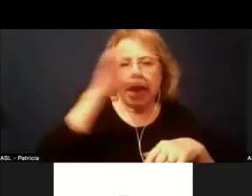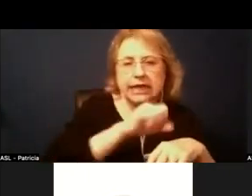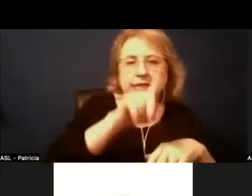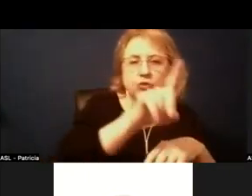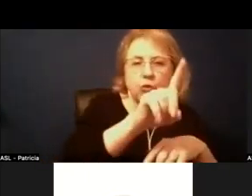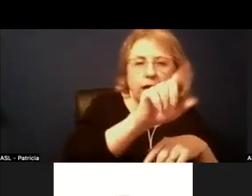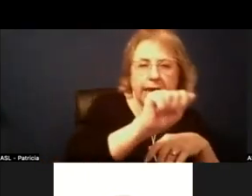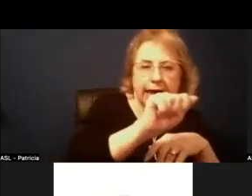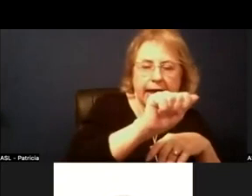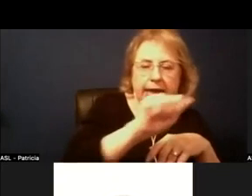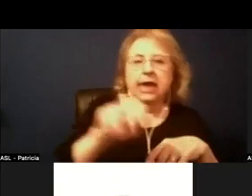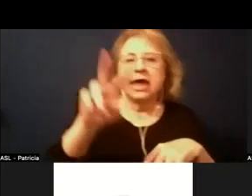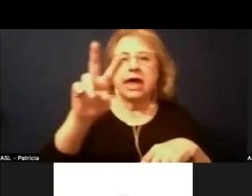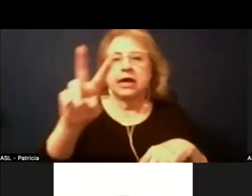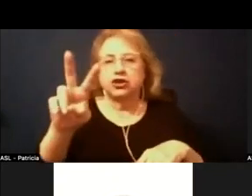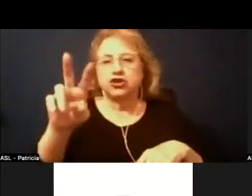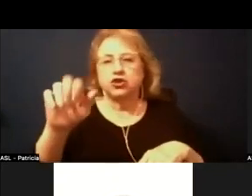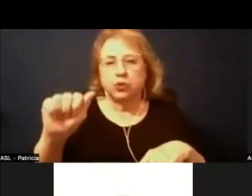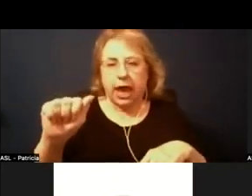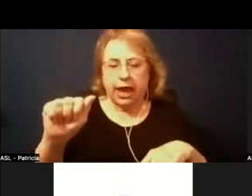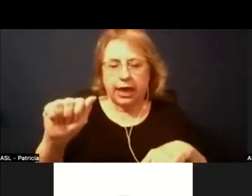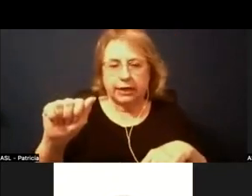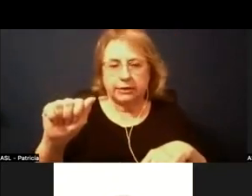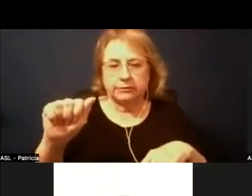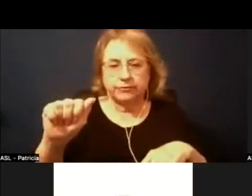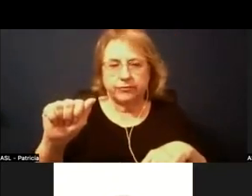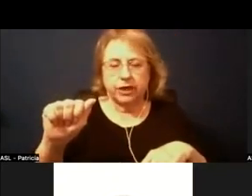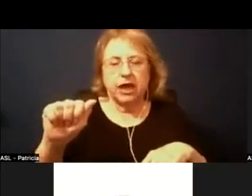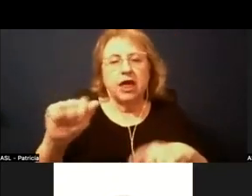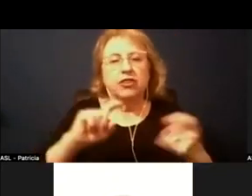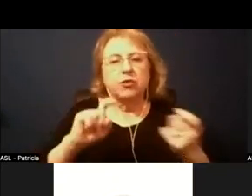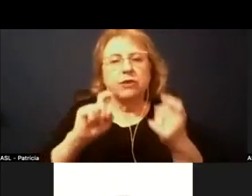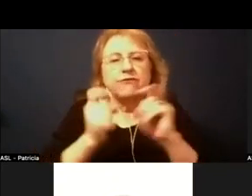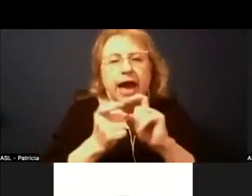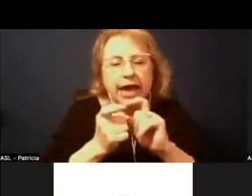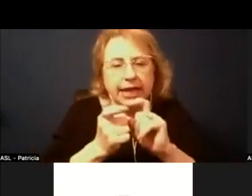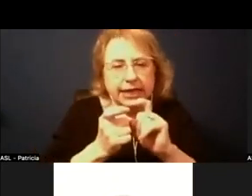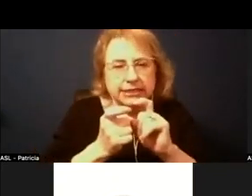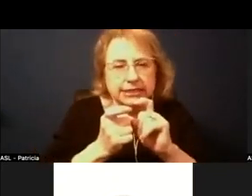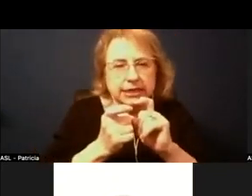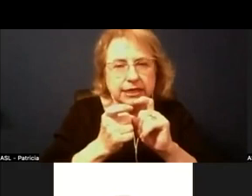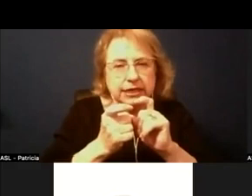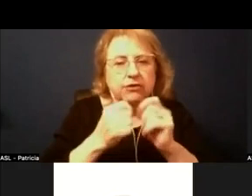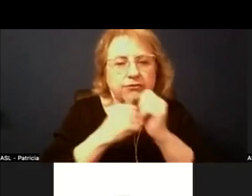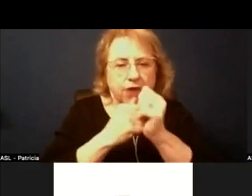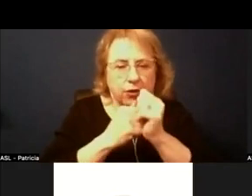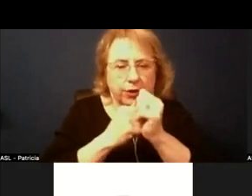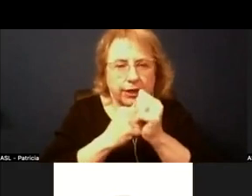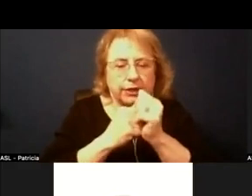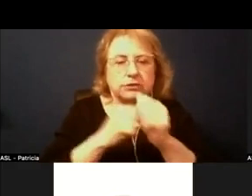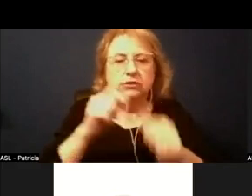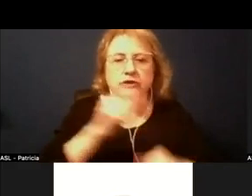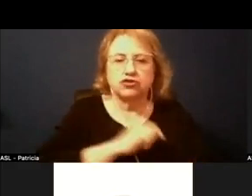um because I think the the slightly revised version took into trustee courses um recommendation